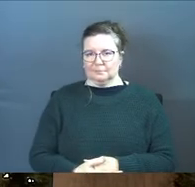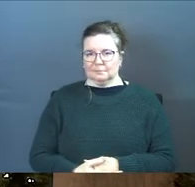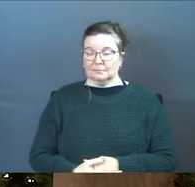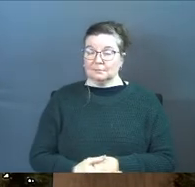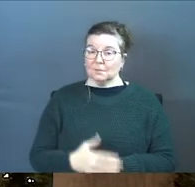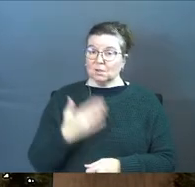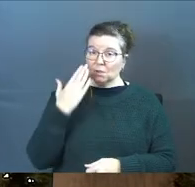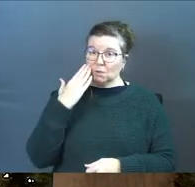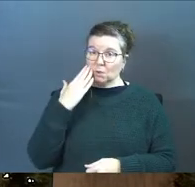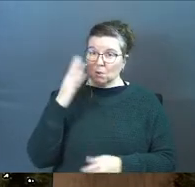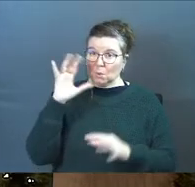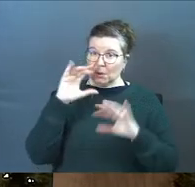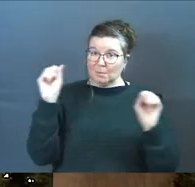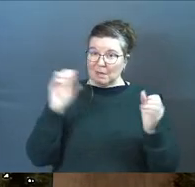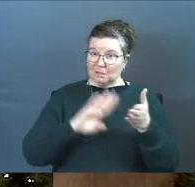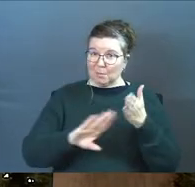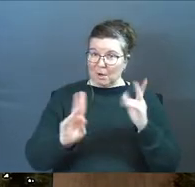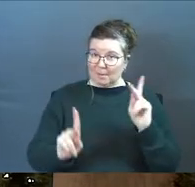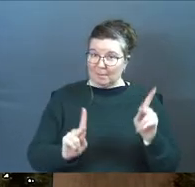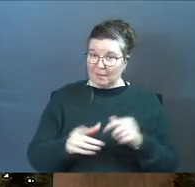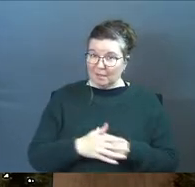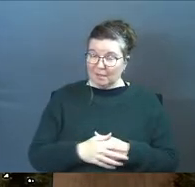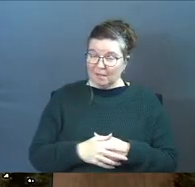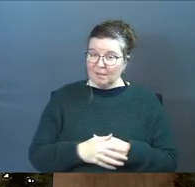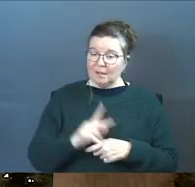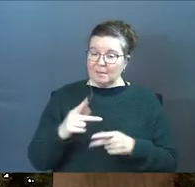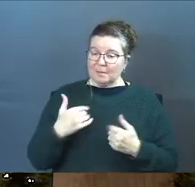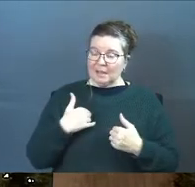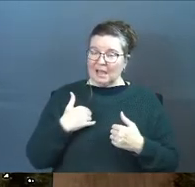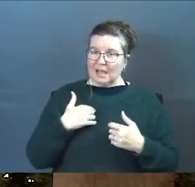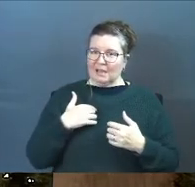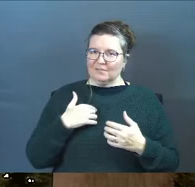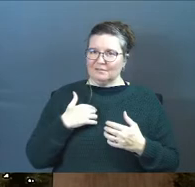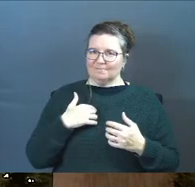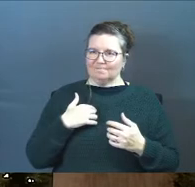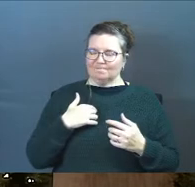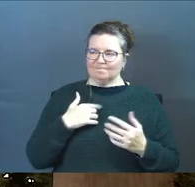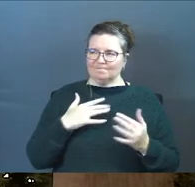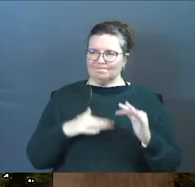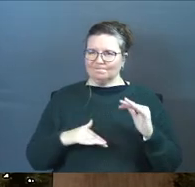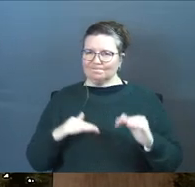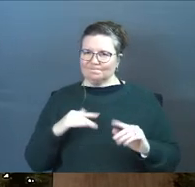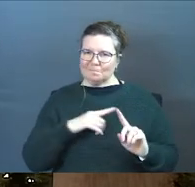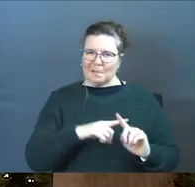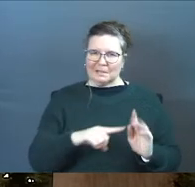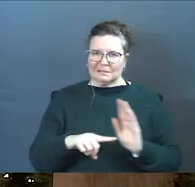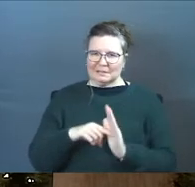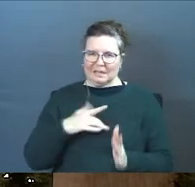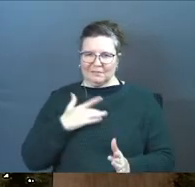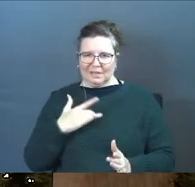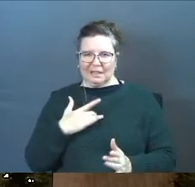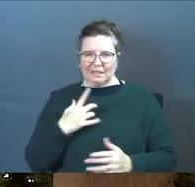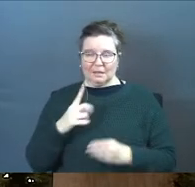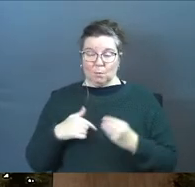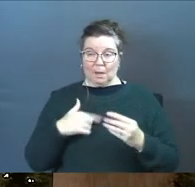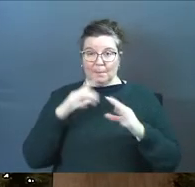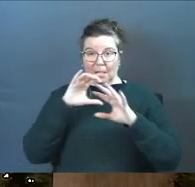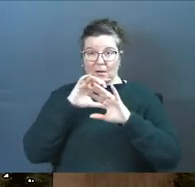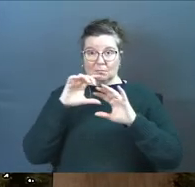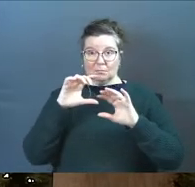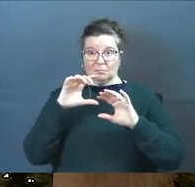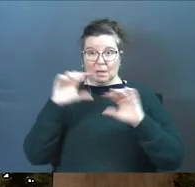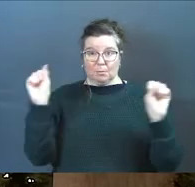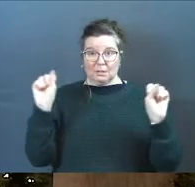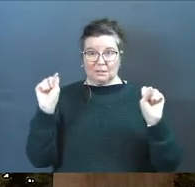You know when presidents pardon people? People have mixed feelings about that. You ever have mixed feelings about a presidential pardon?